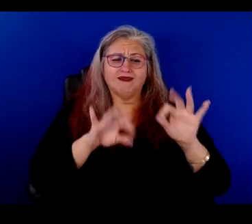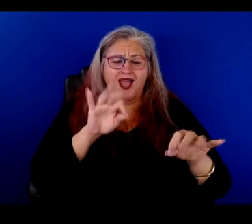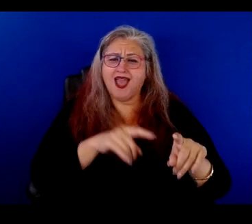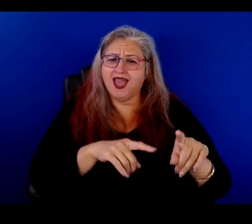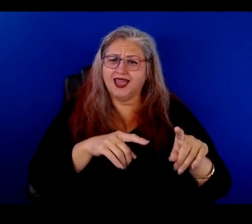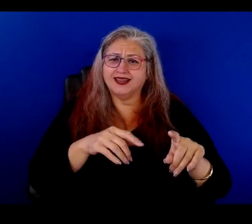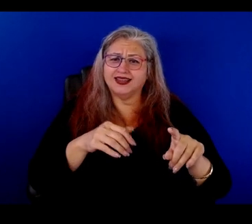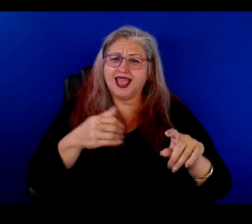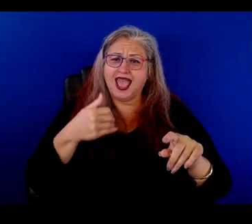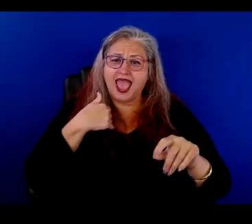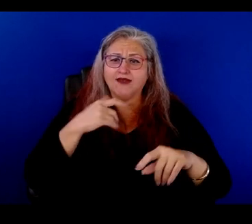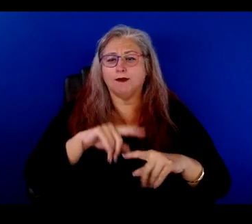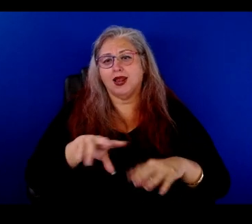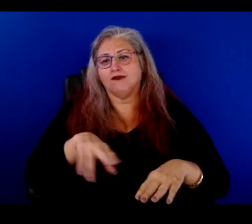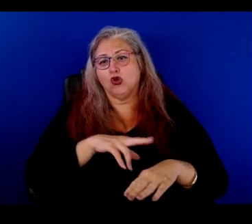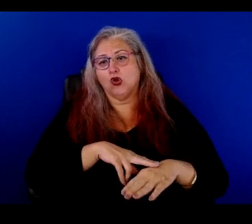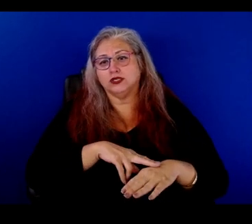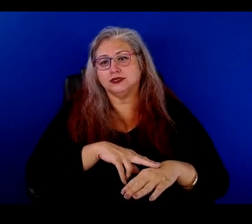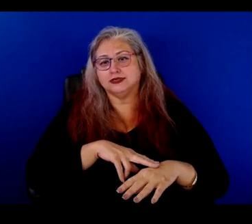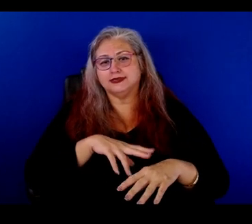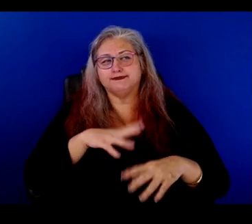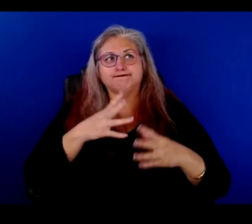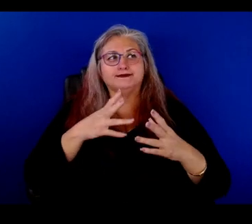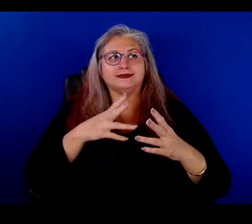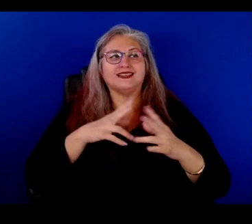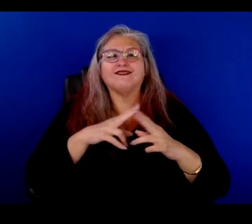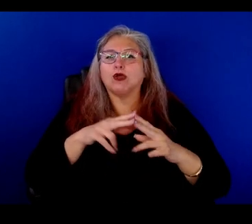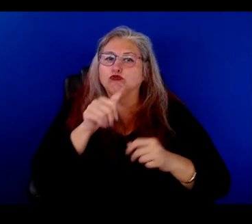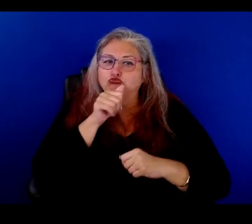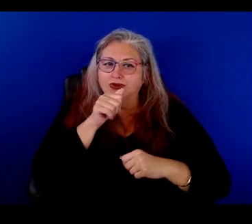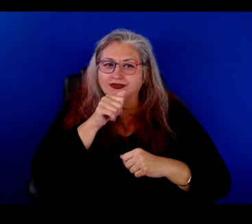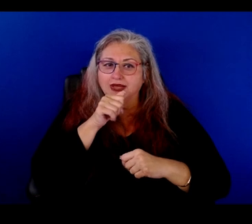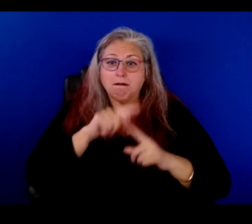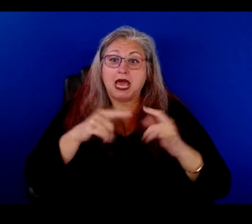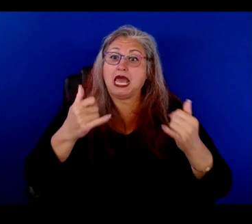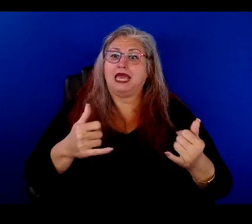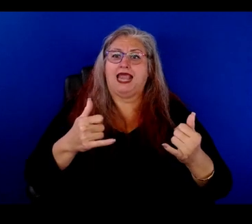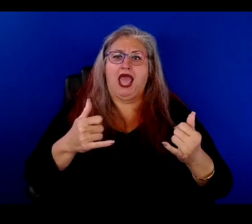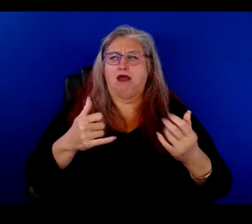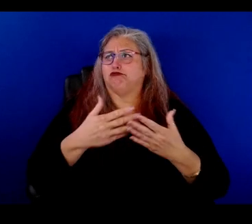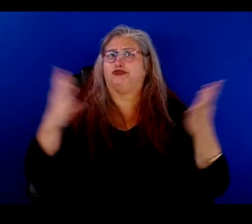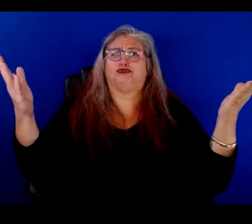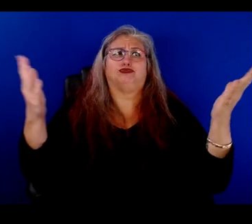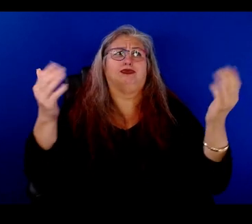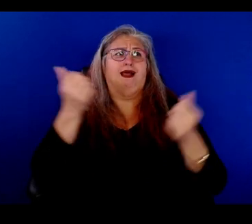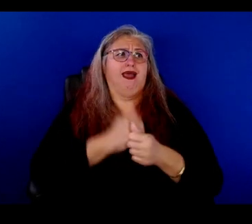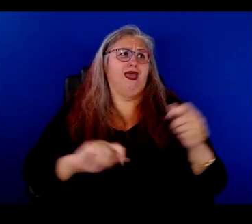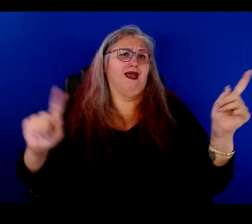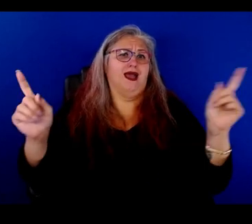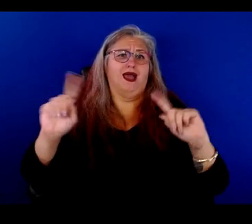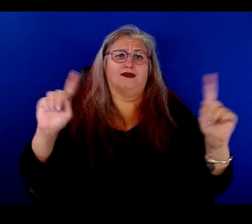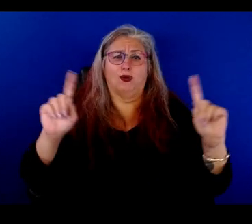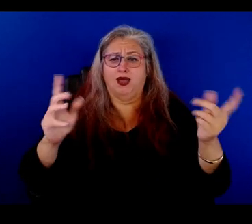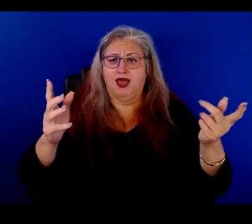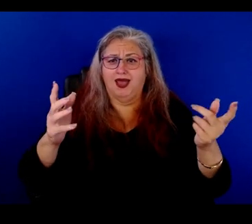you know, but it wasn't, of course, you know, it was very, uh, privately and stuff. Now it's like, it was everywhere, you know? Yeah. And it,